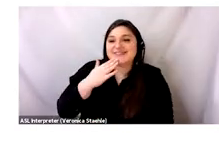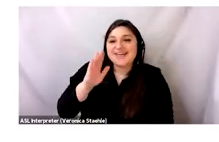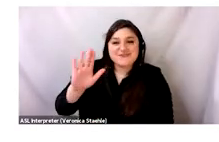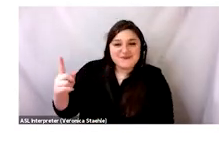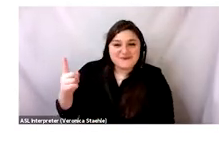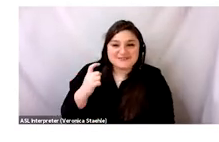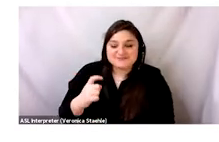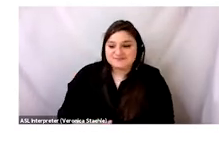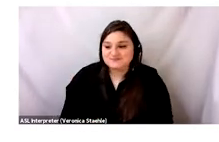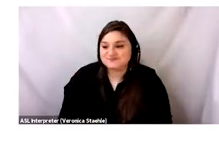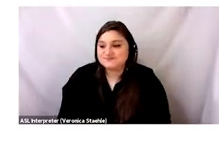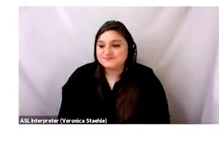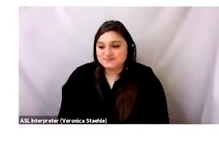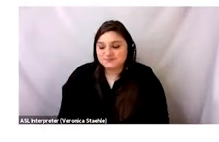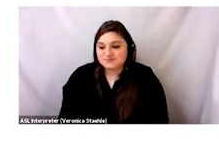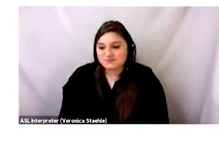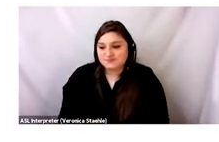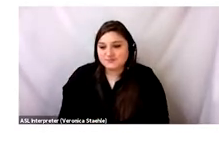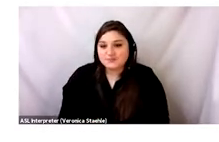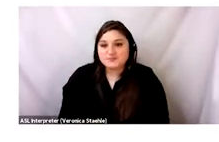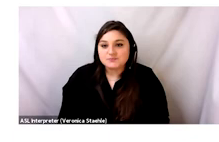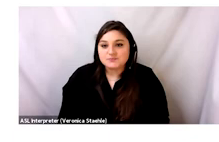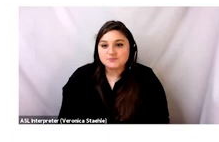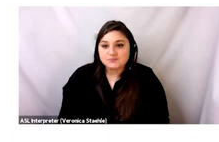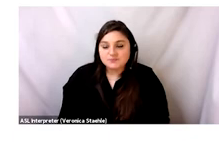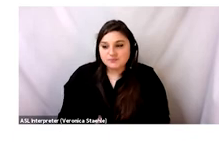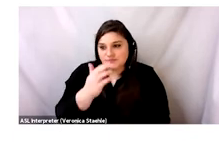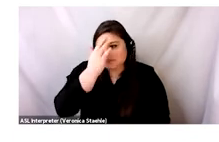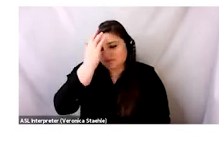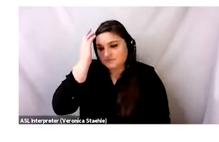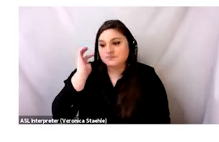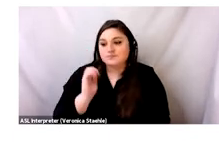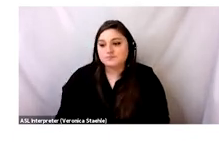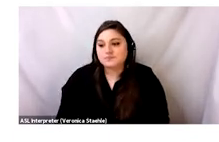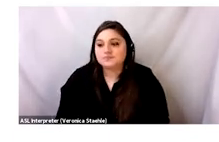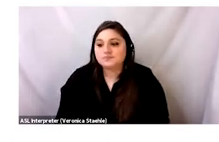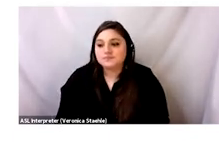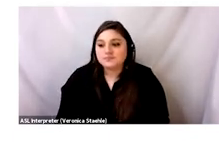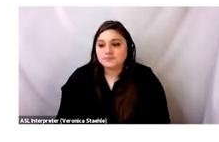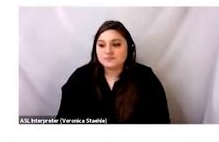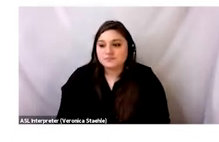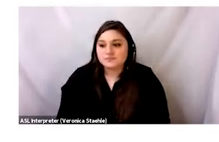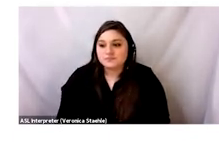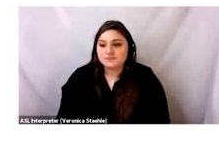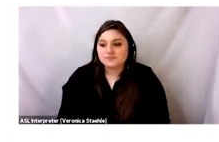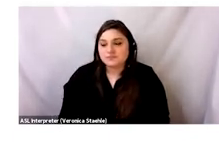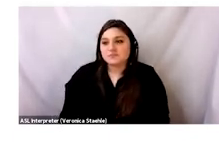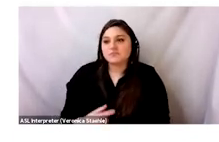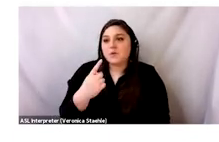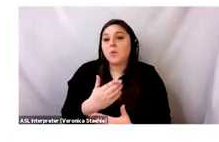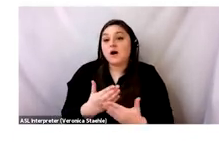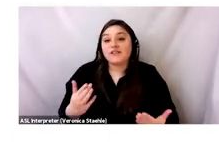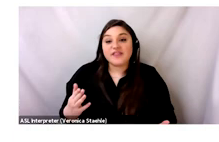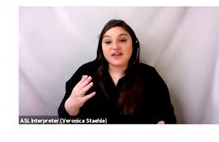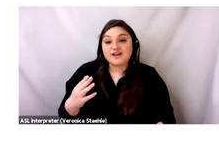Thanks for your question. So one thing, the other thing I will say is the first thing is